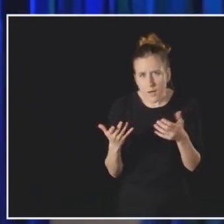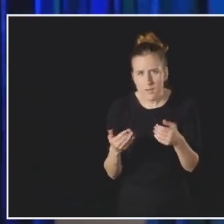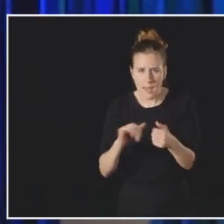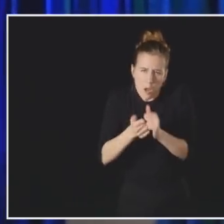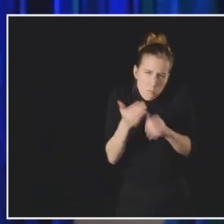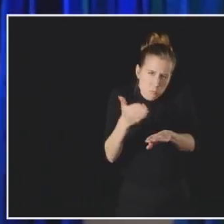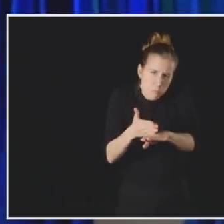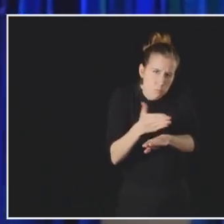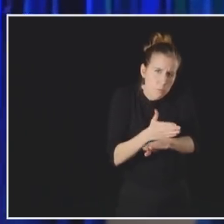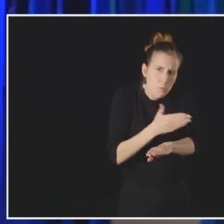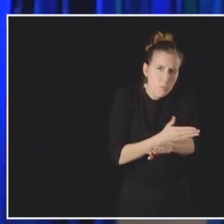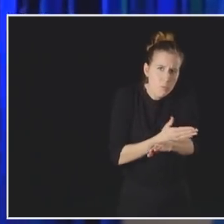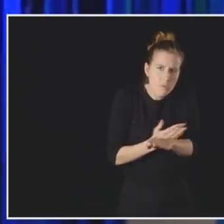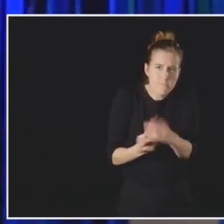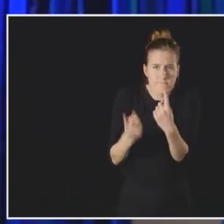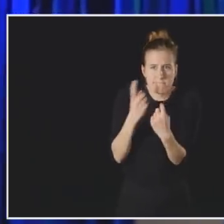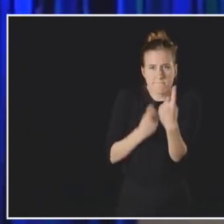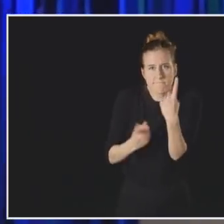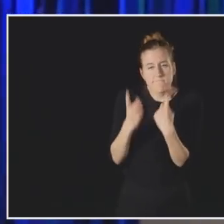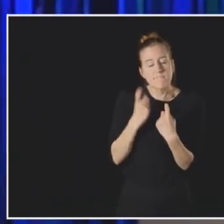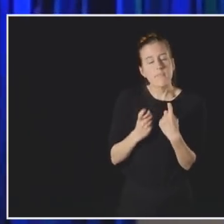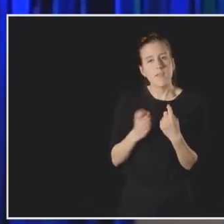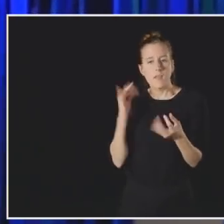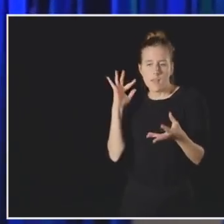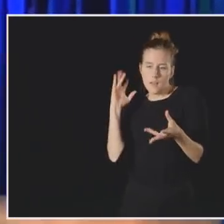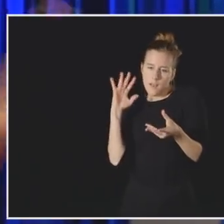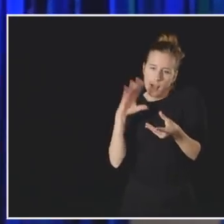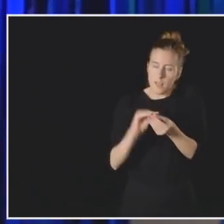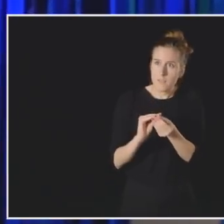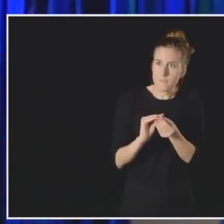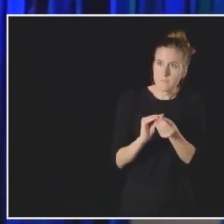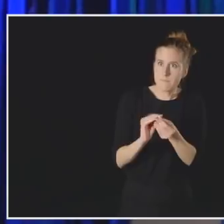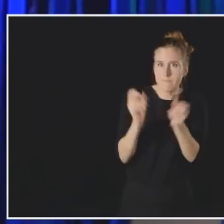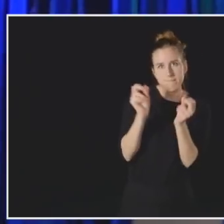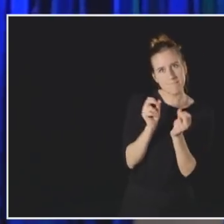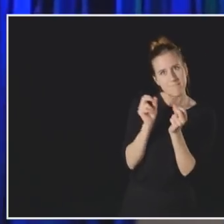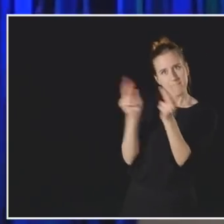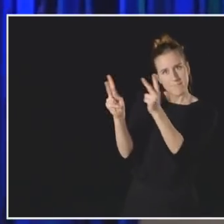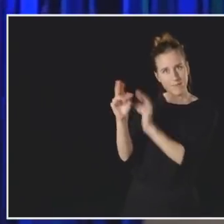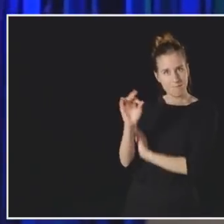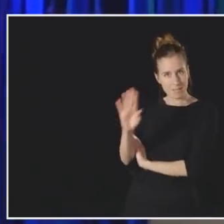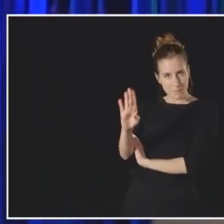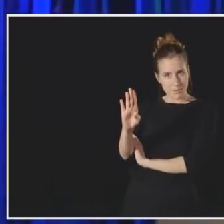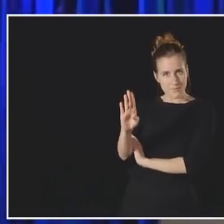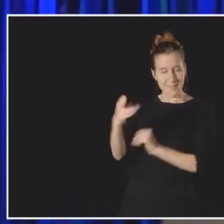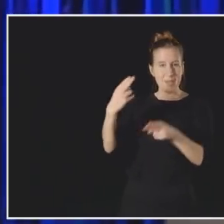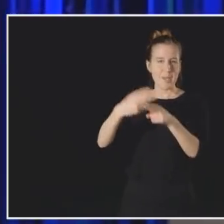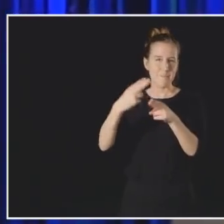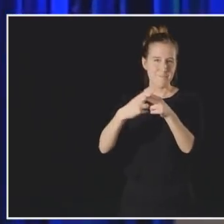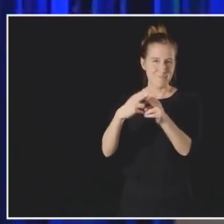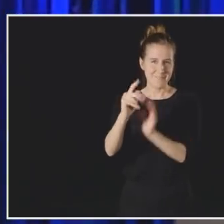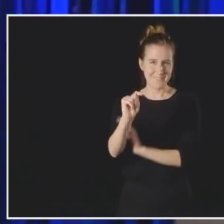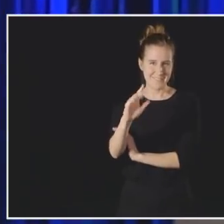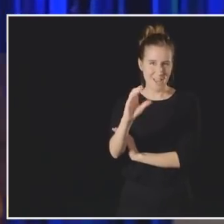about, and what they could do better. All these questions led me to create an open forum on Facebook that I named